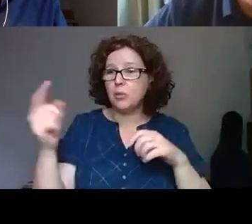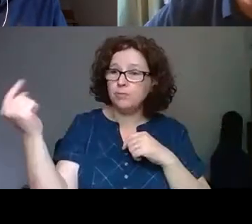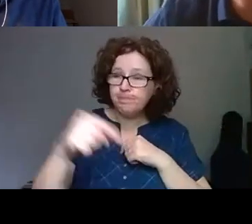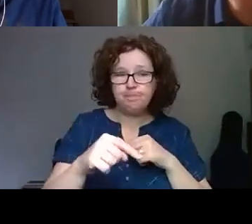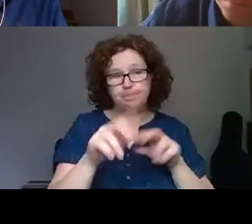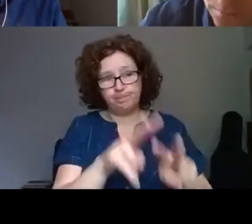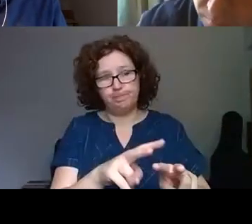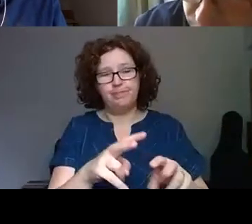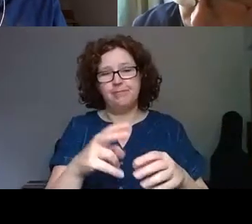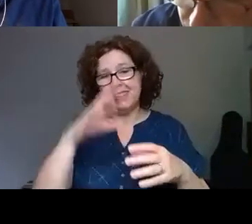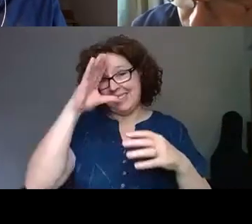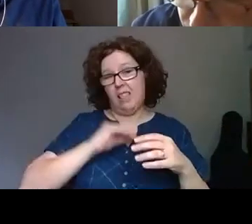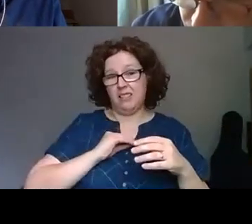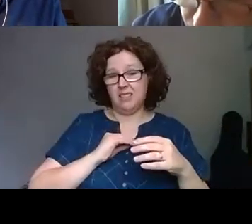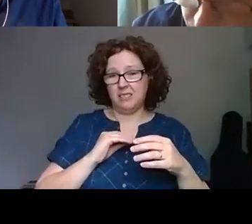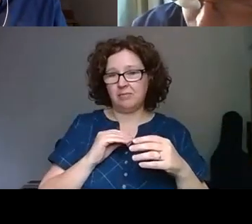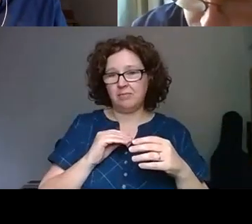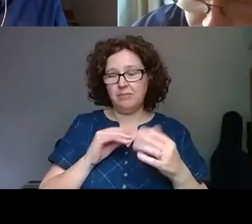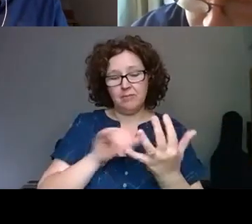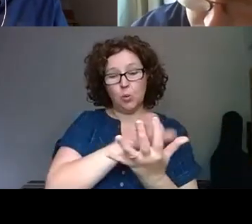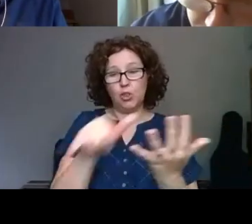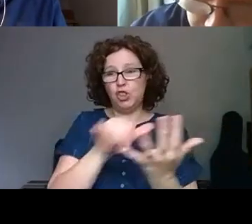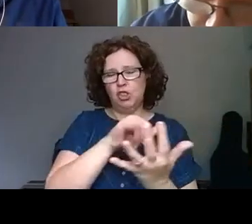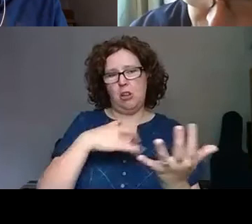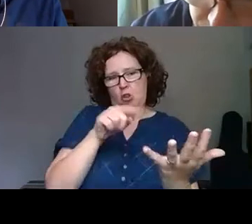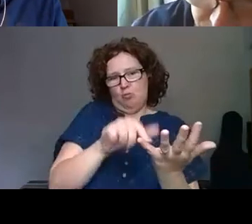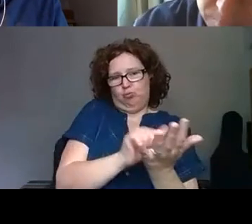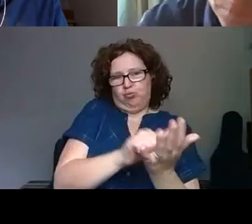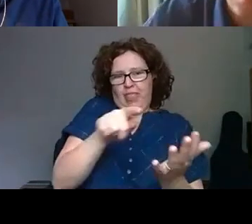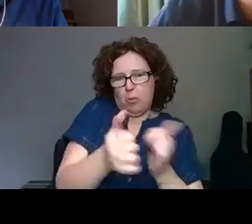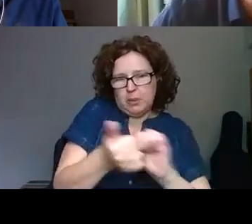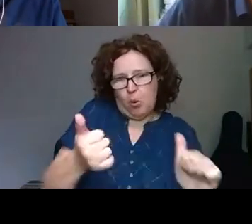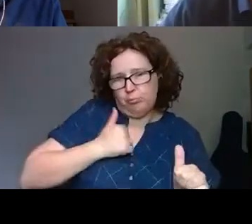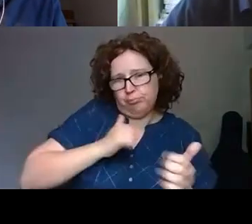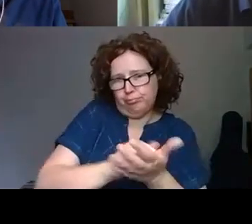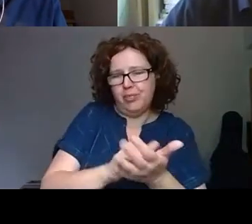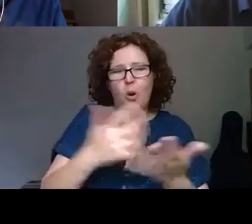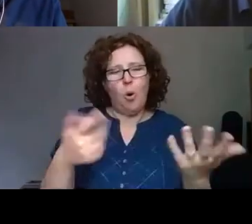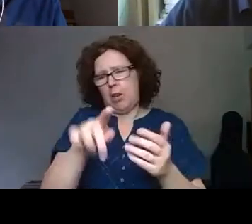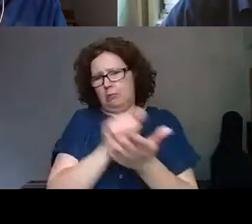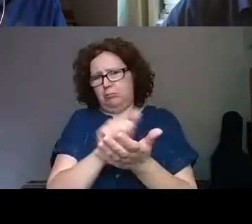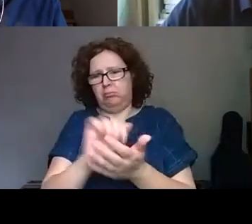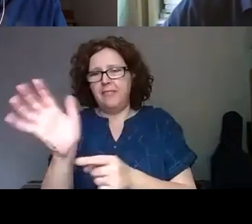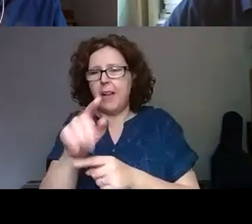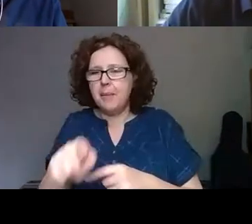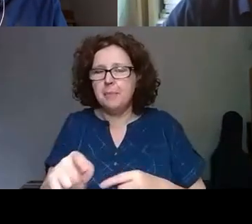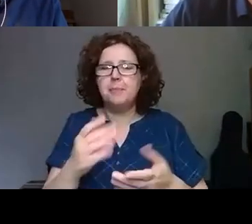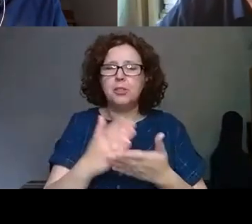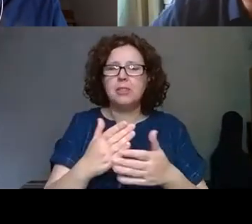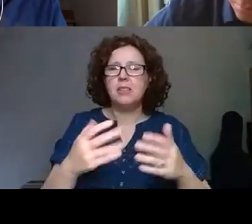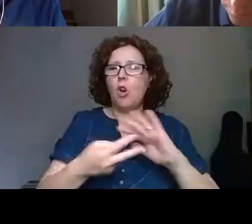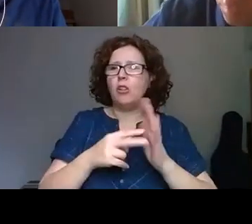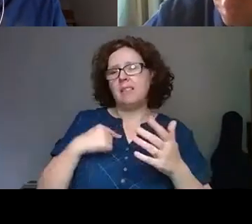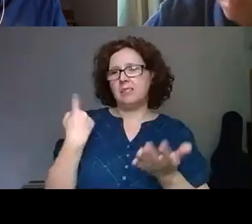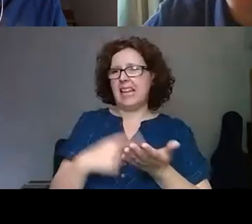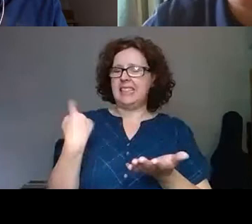tell us what which of those they find most interesting. So it's about taking the I suppose the ownership away from the organization at